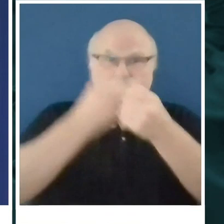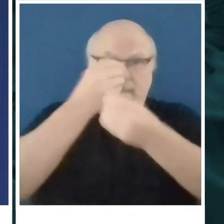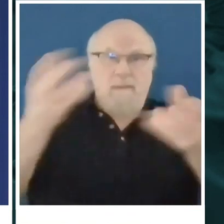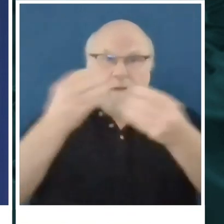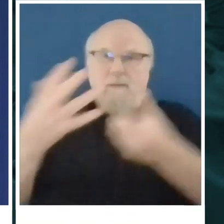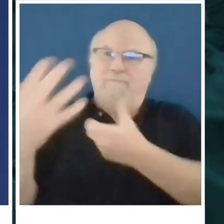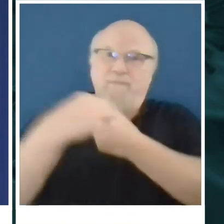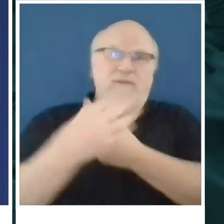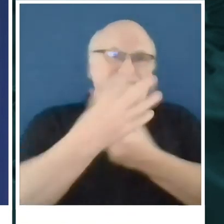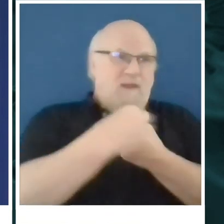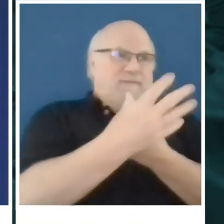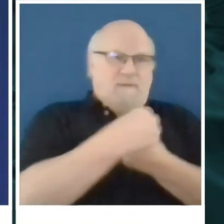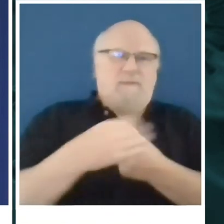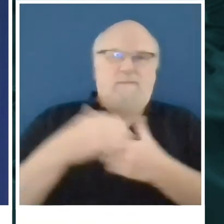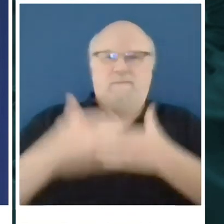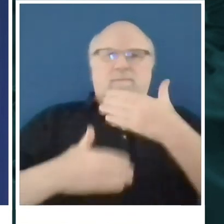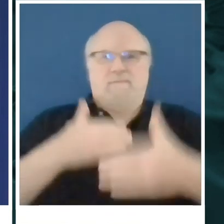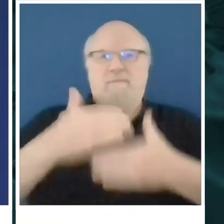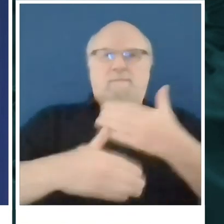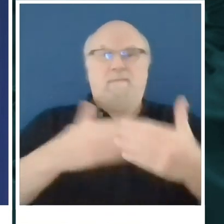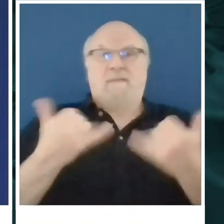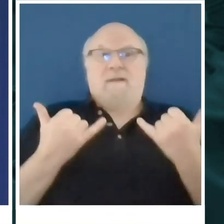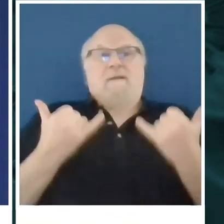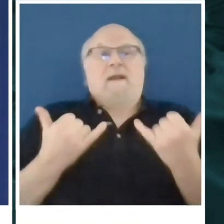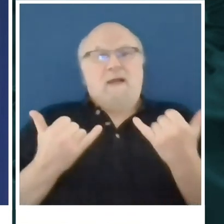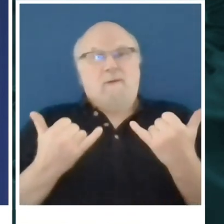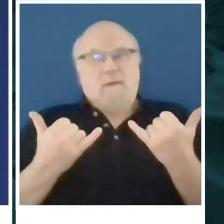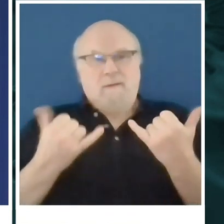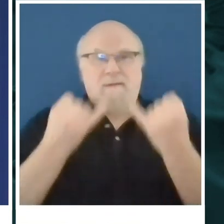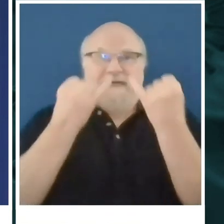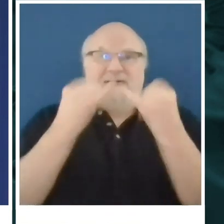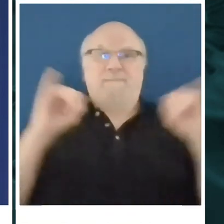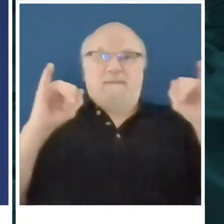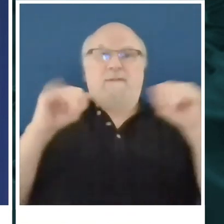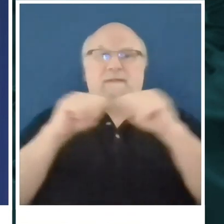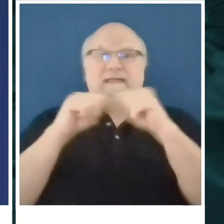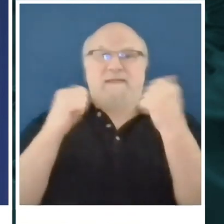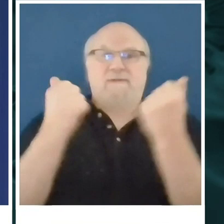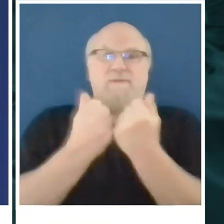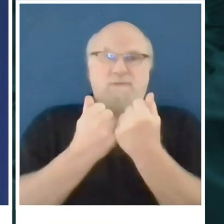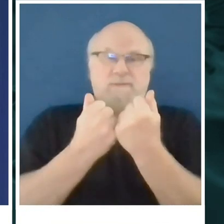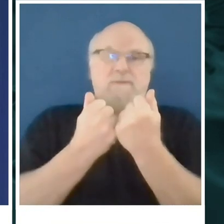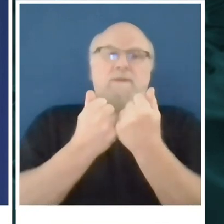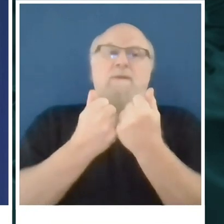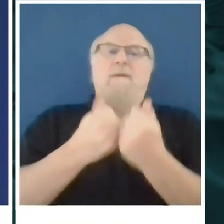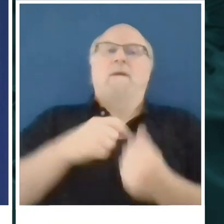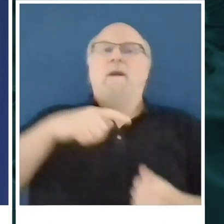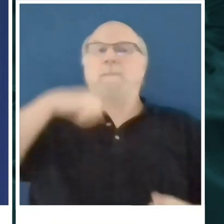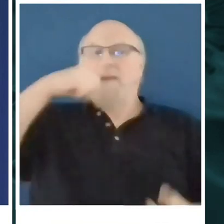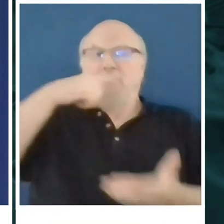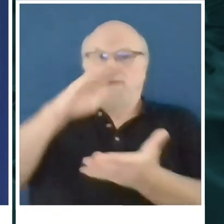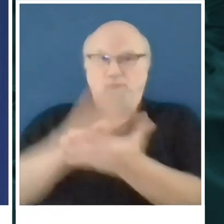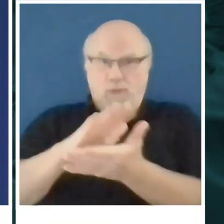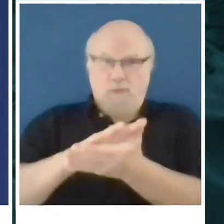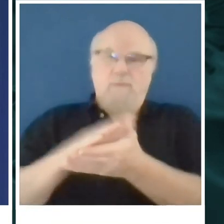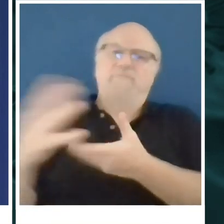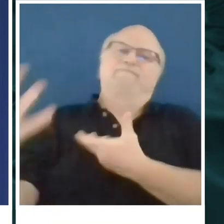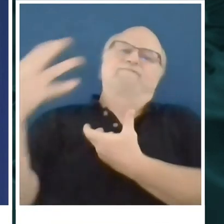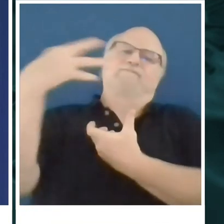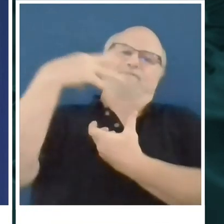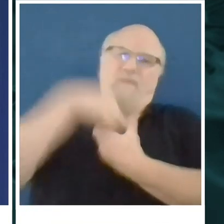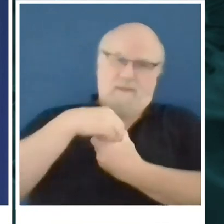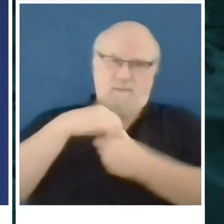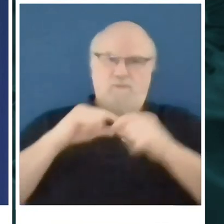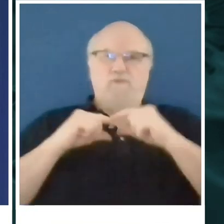We have the heads of the independent agencies, the Duval County Public Schools, as a part of this group, in conjunction with the city of